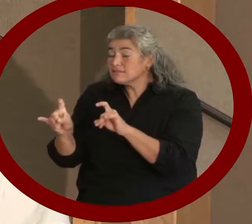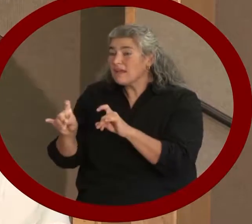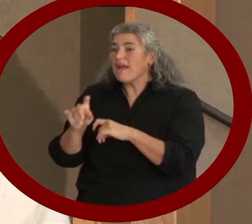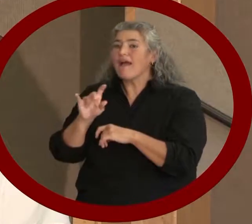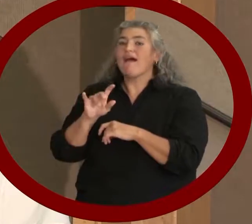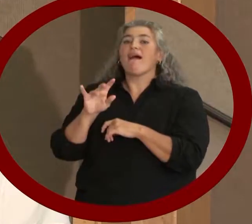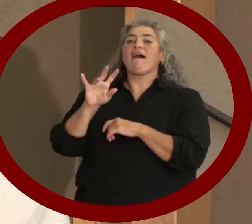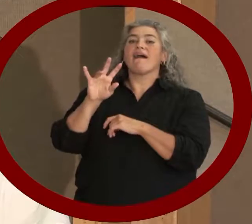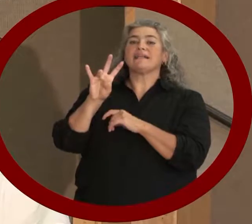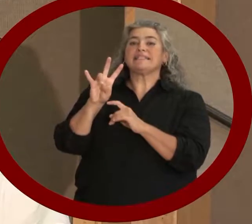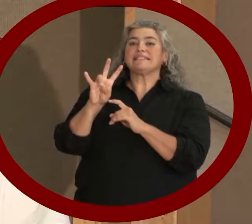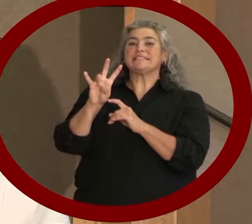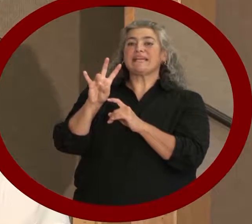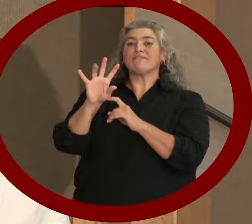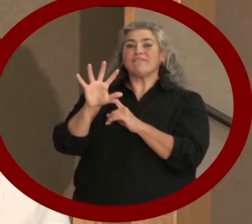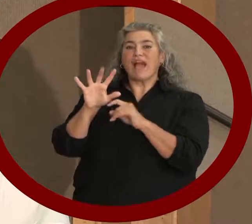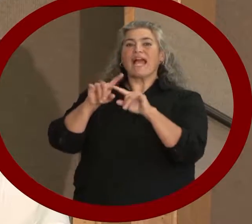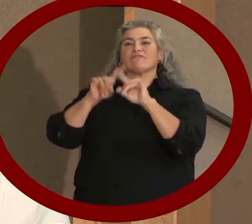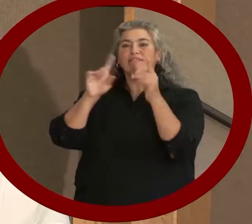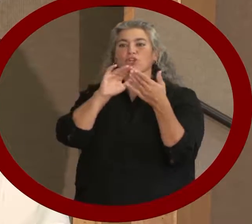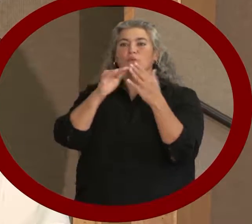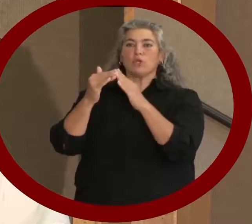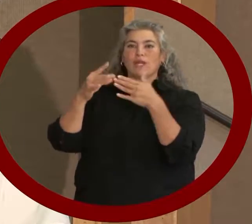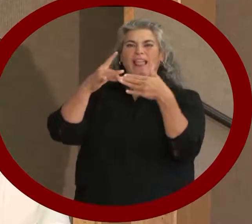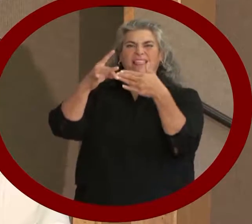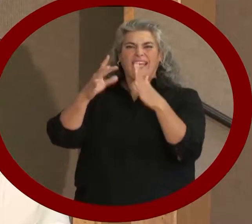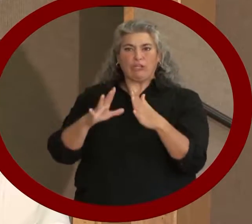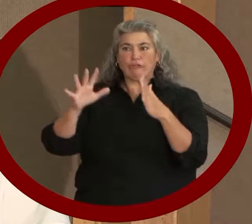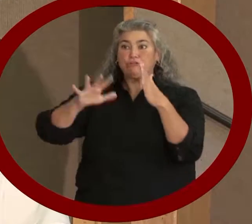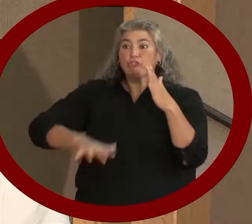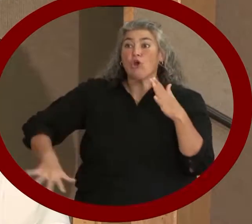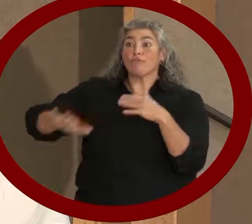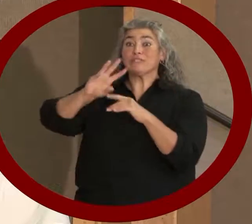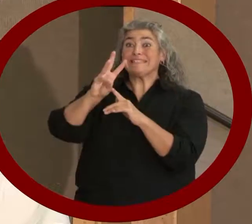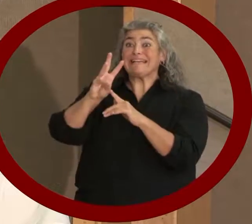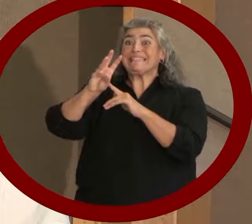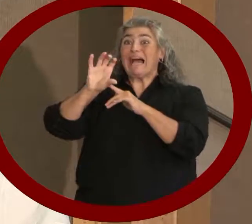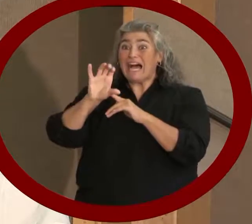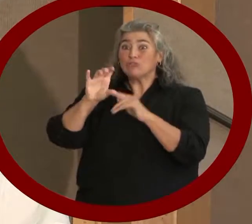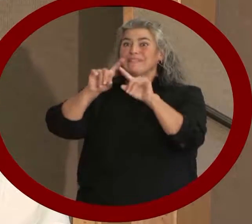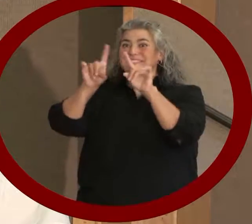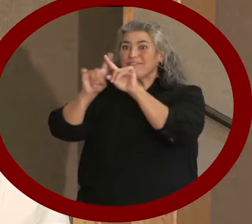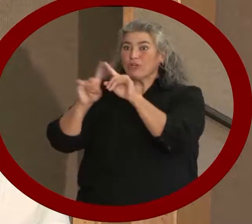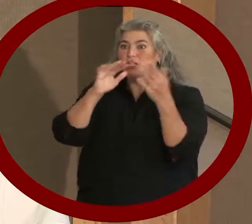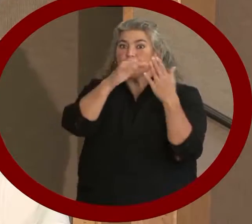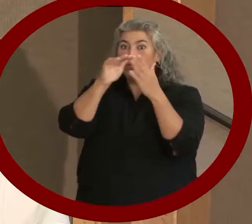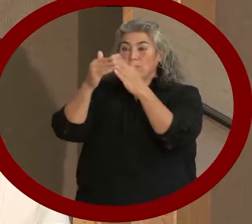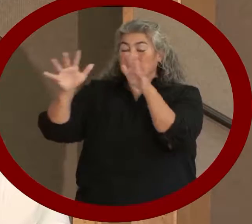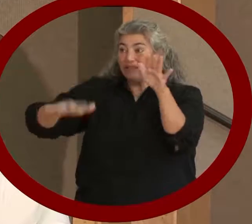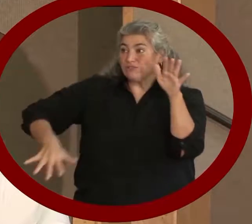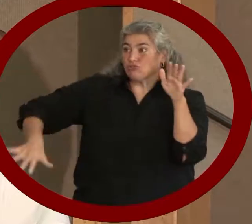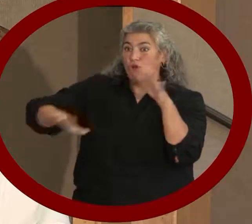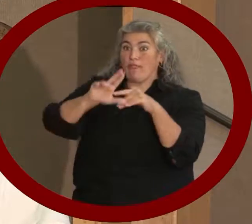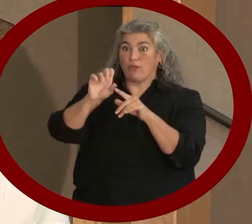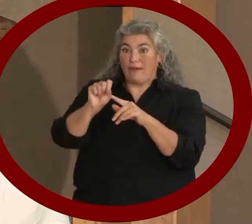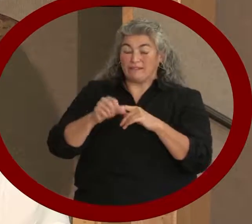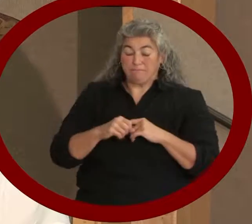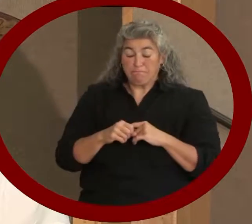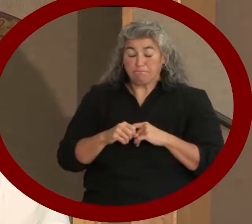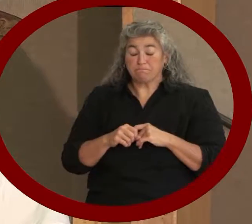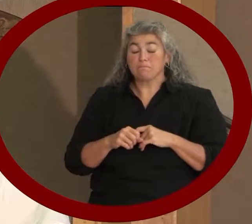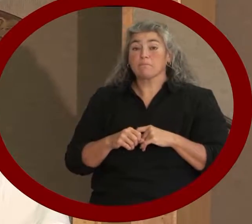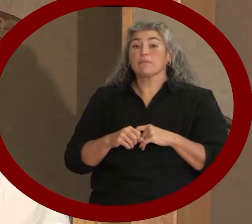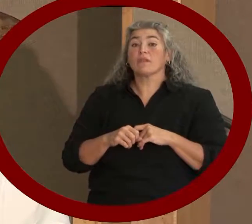represent over 600 communities across the United States. Two-thirds